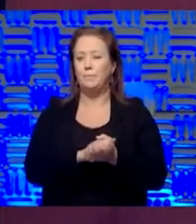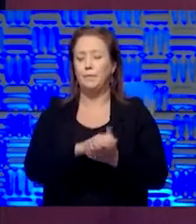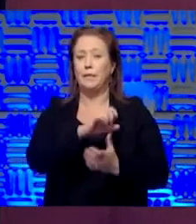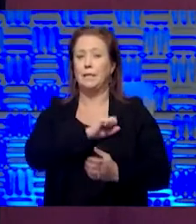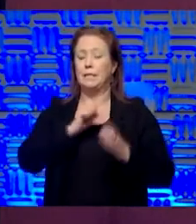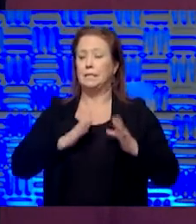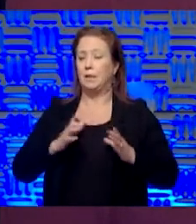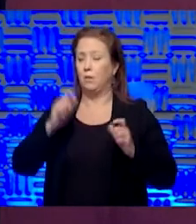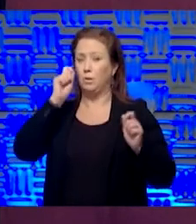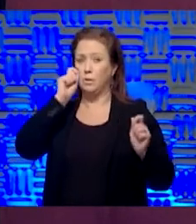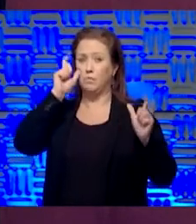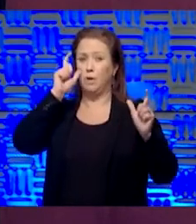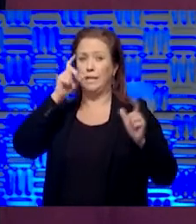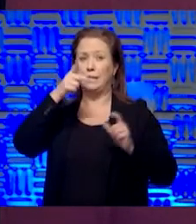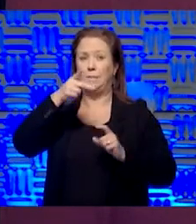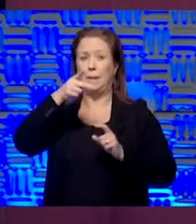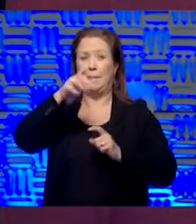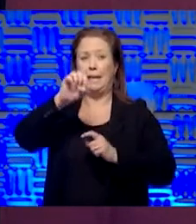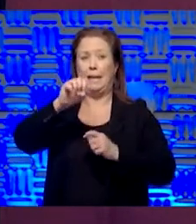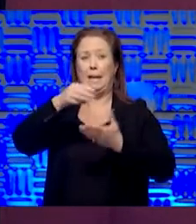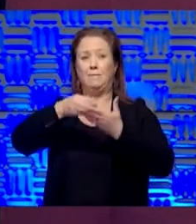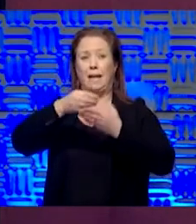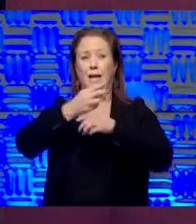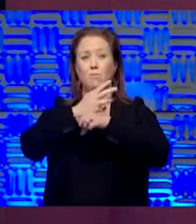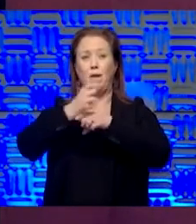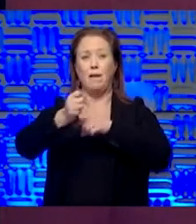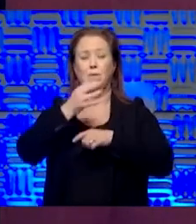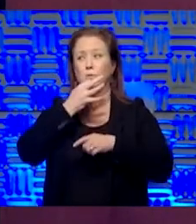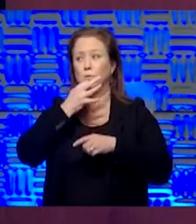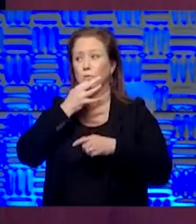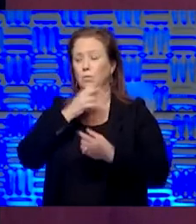Senator, were you surprised to see the PPP funding run out so soon?